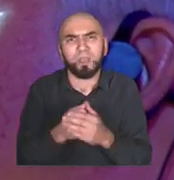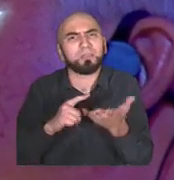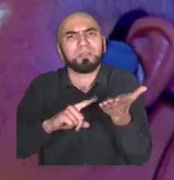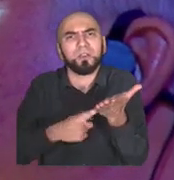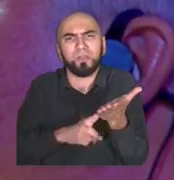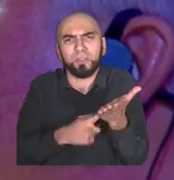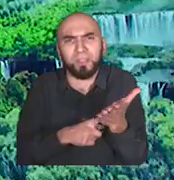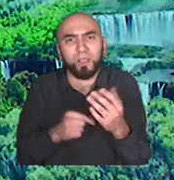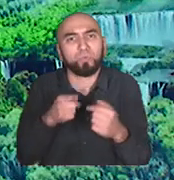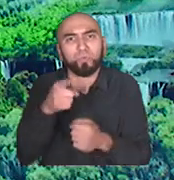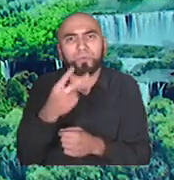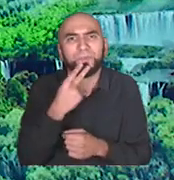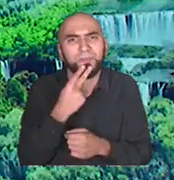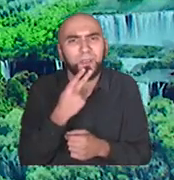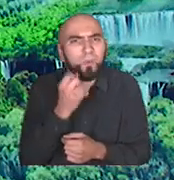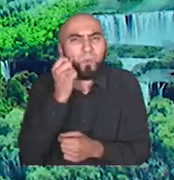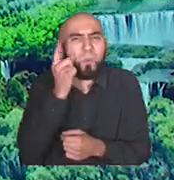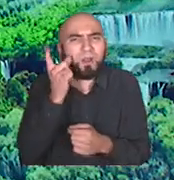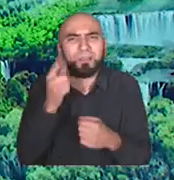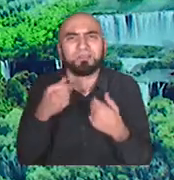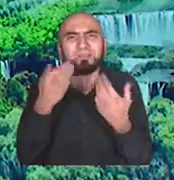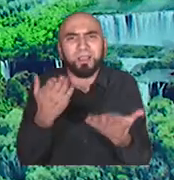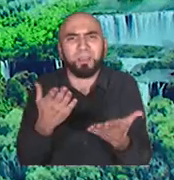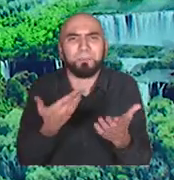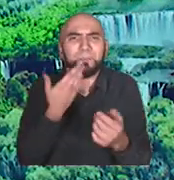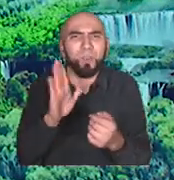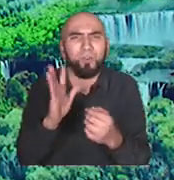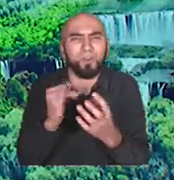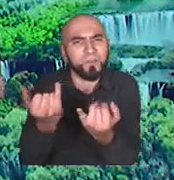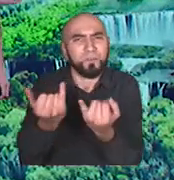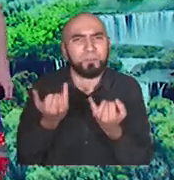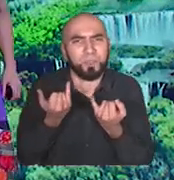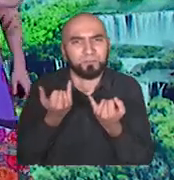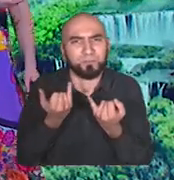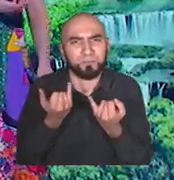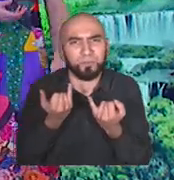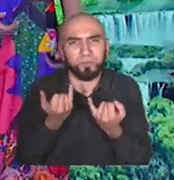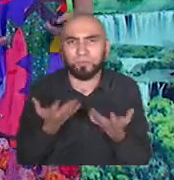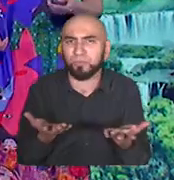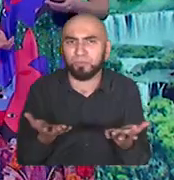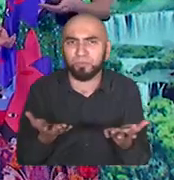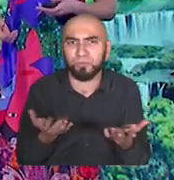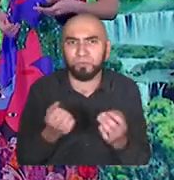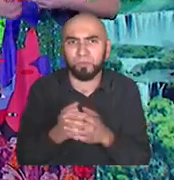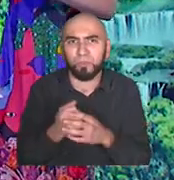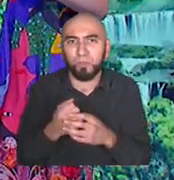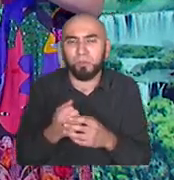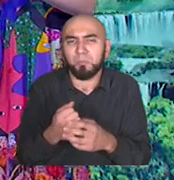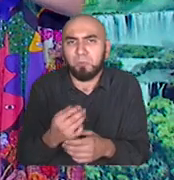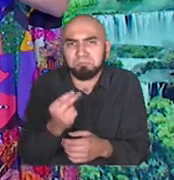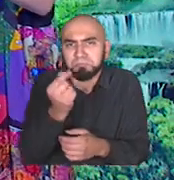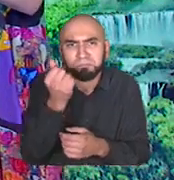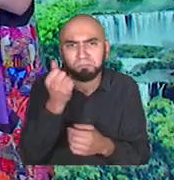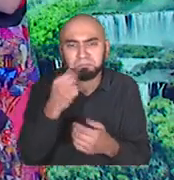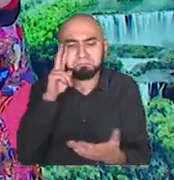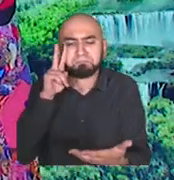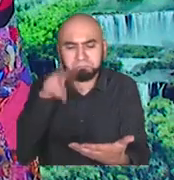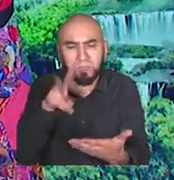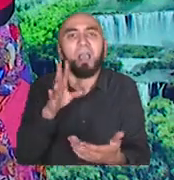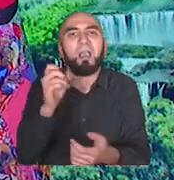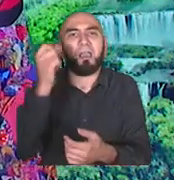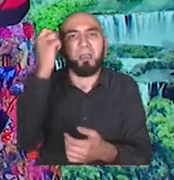information with a glance without getting all of your attention taken away? So, this is about